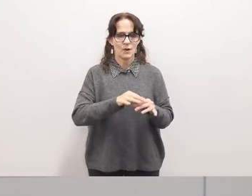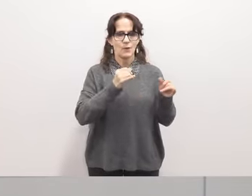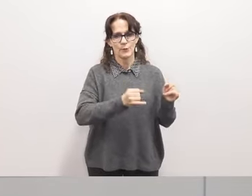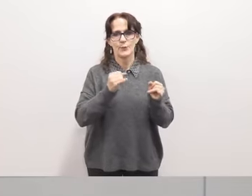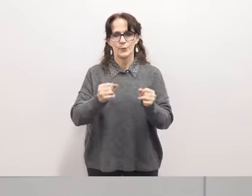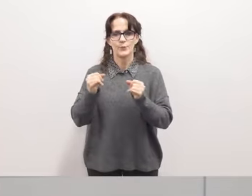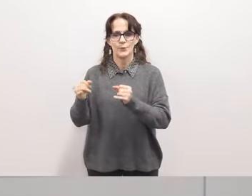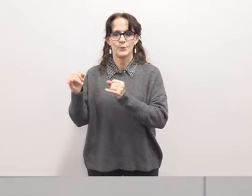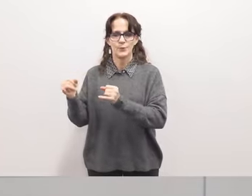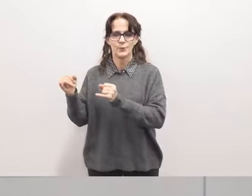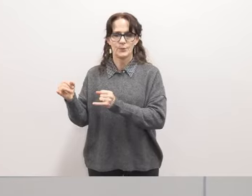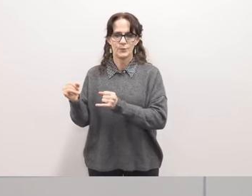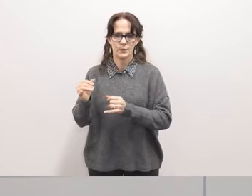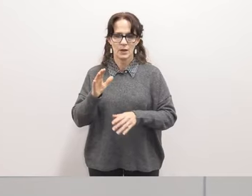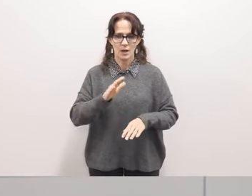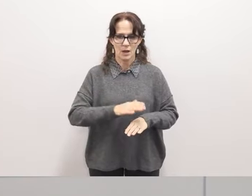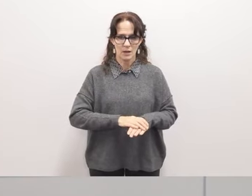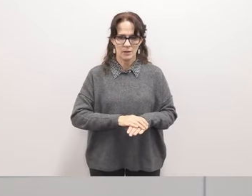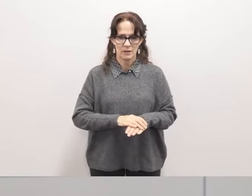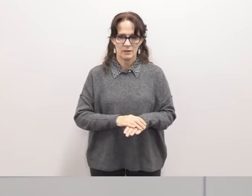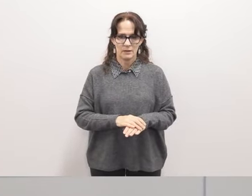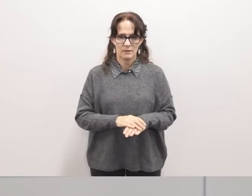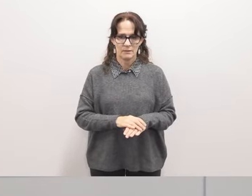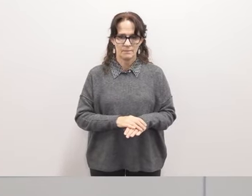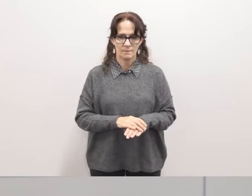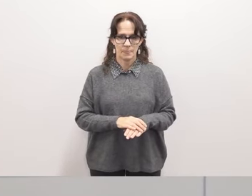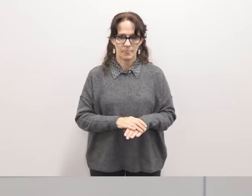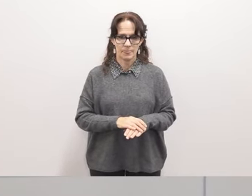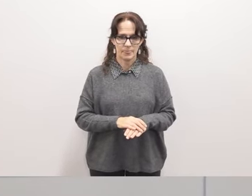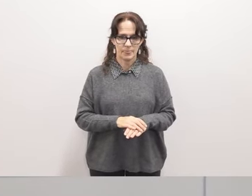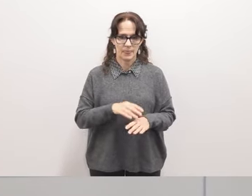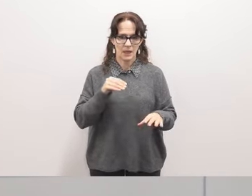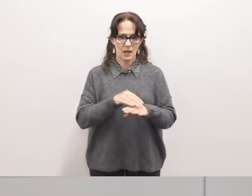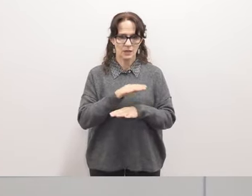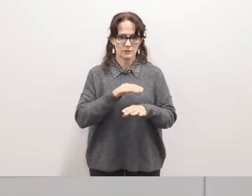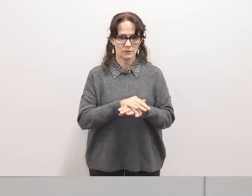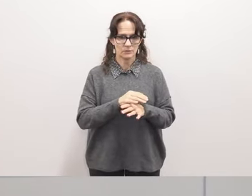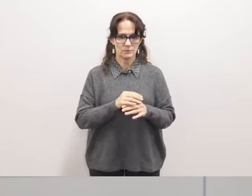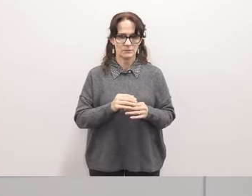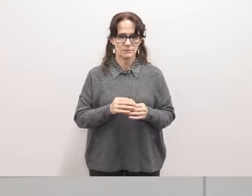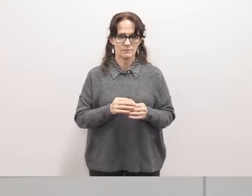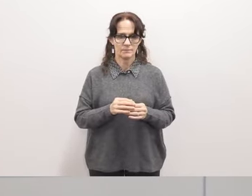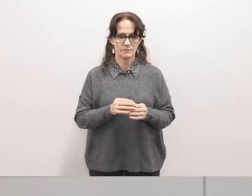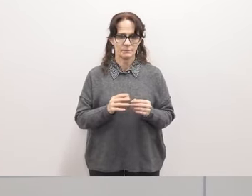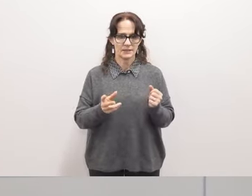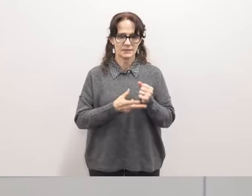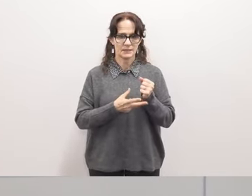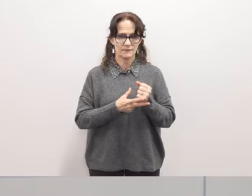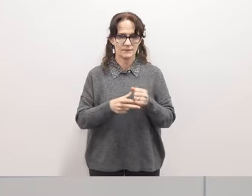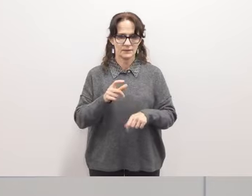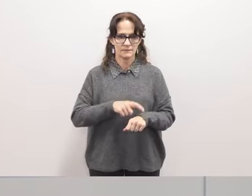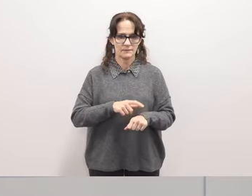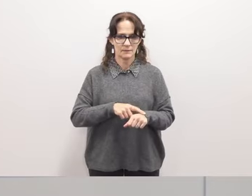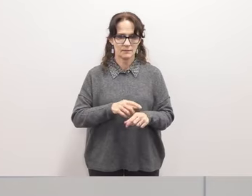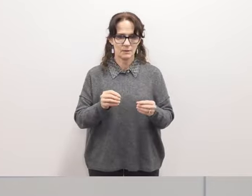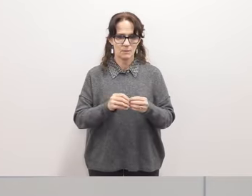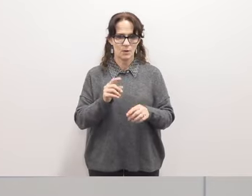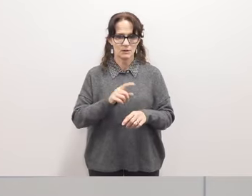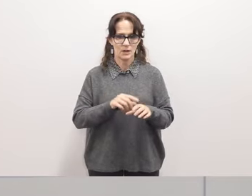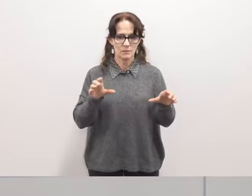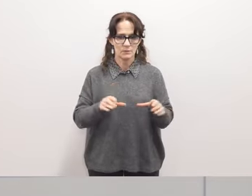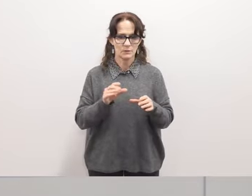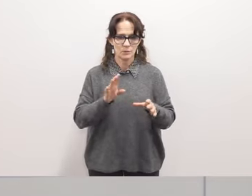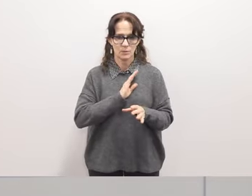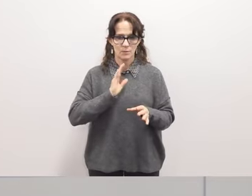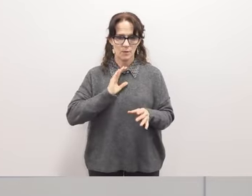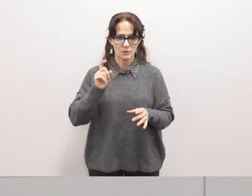on uh on our consultants uh it saves us a lot of time it gives us a lot more time to do what